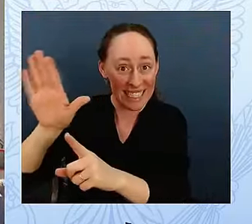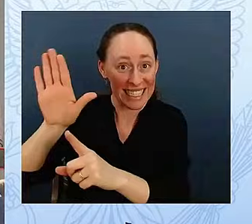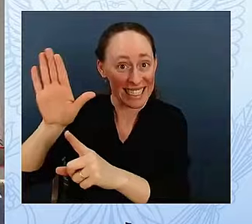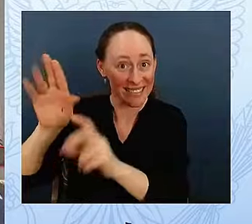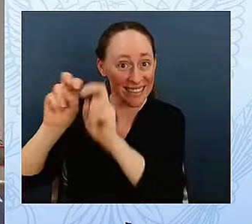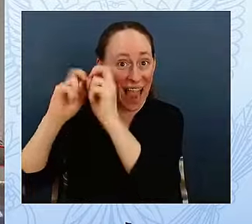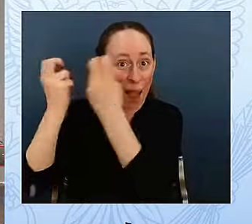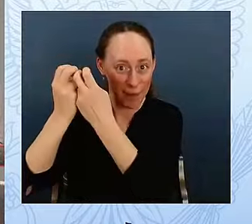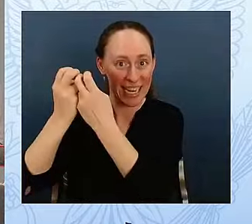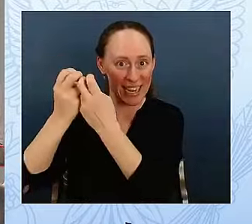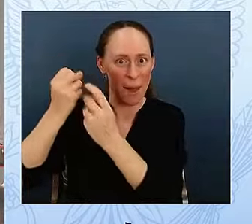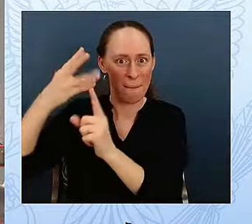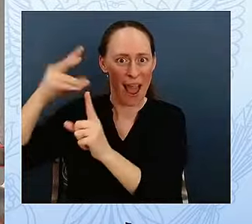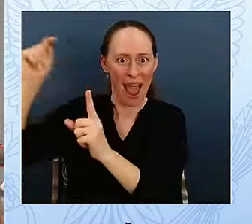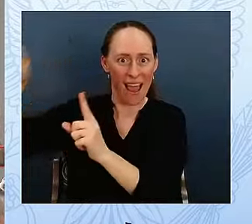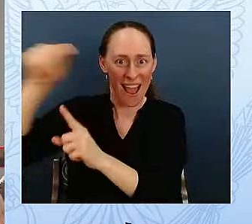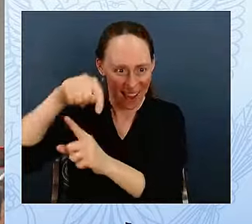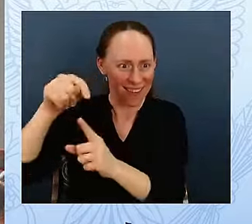people know who you are?